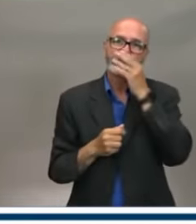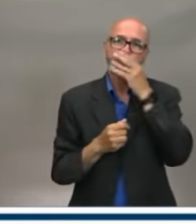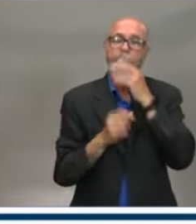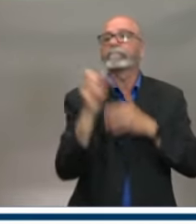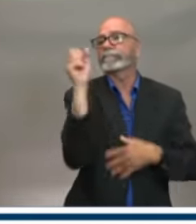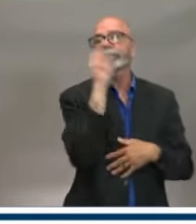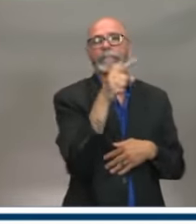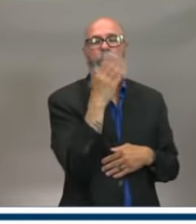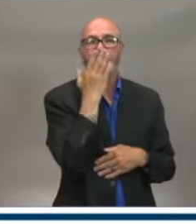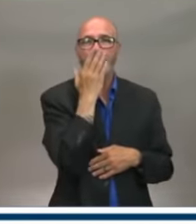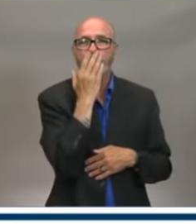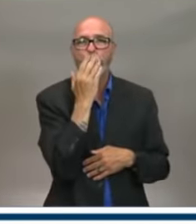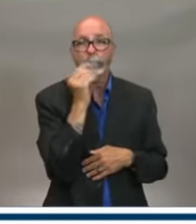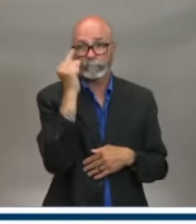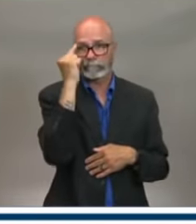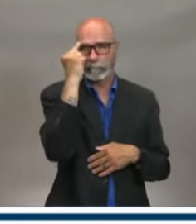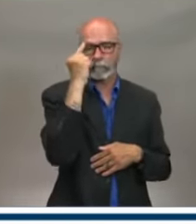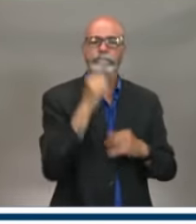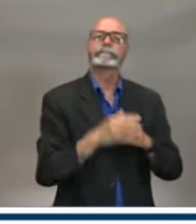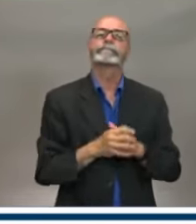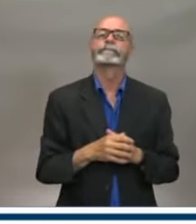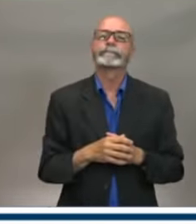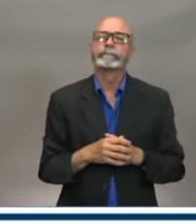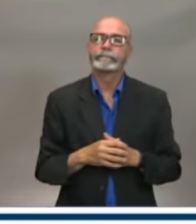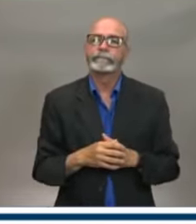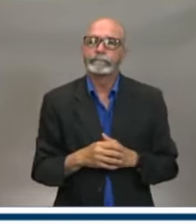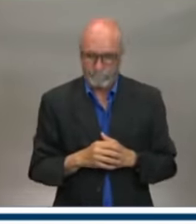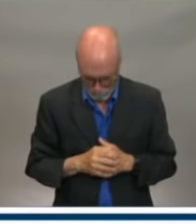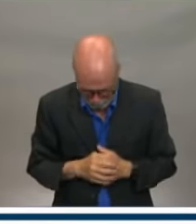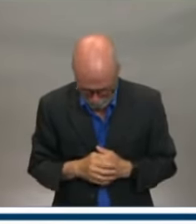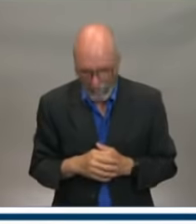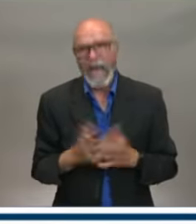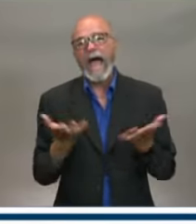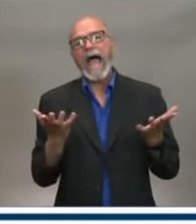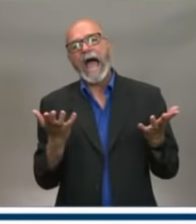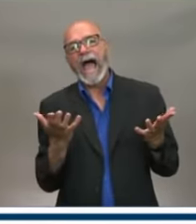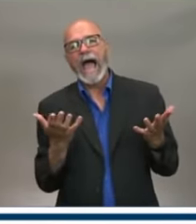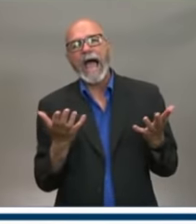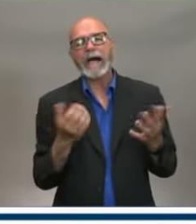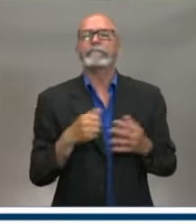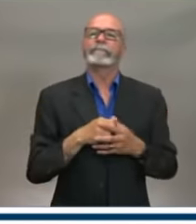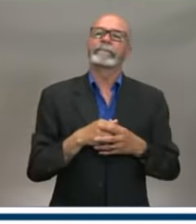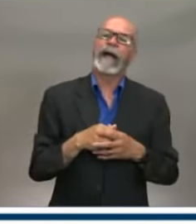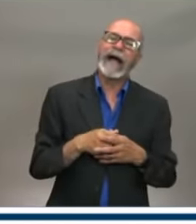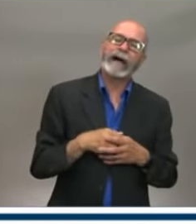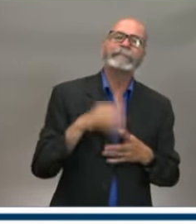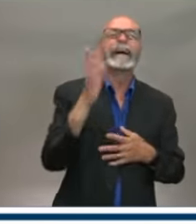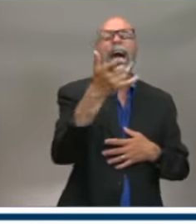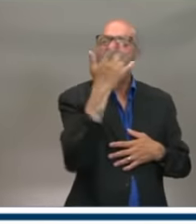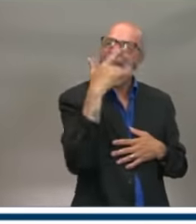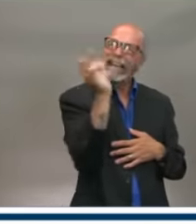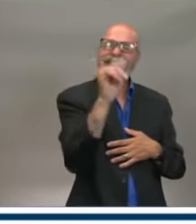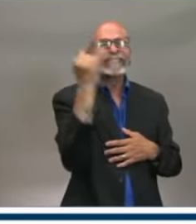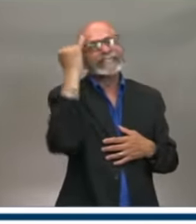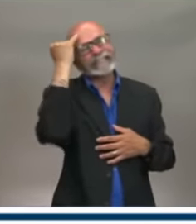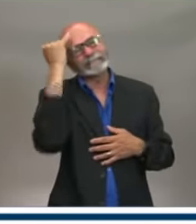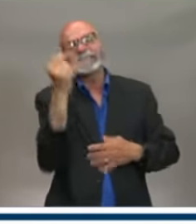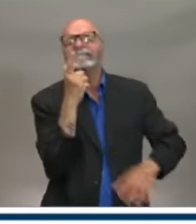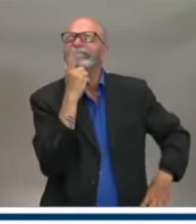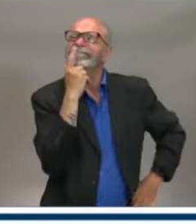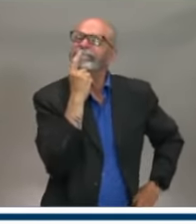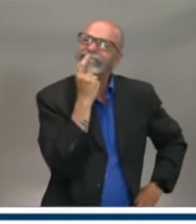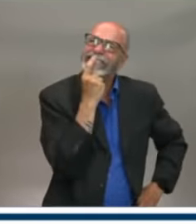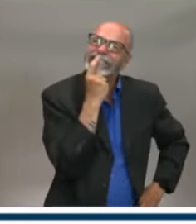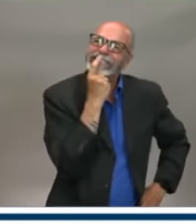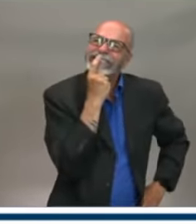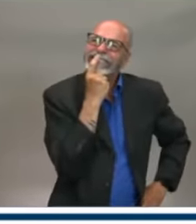do. I guess this is the same sort of set of questions. It's unclear to me, and maybe you've addressed this, but it seems